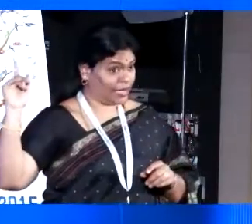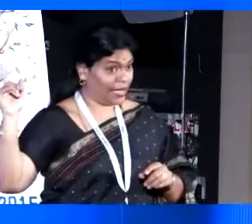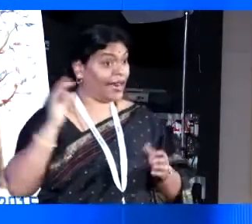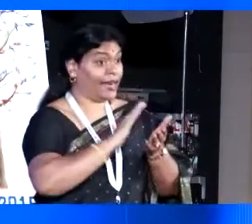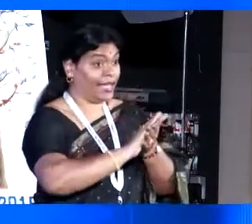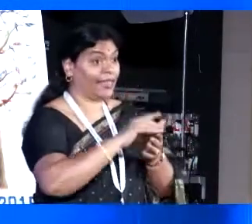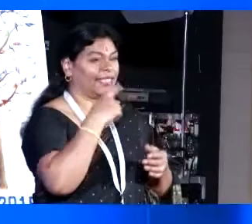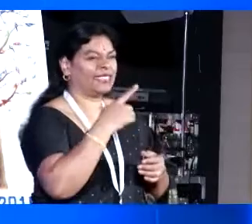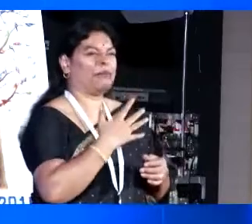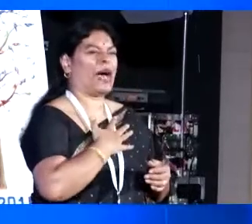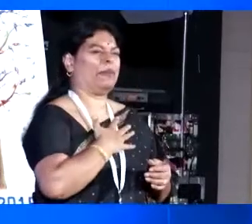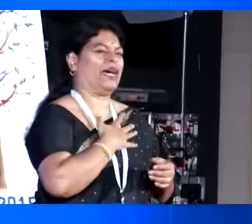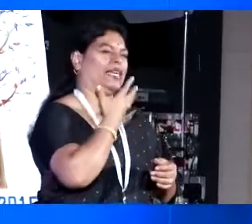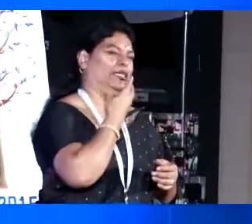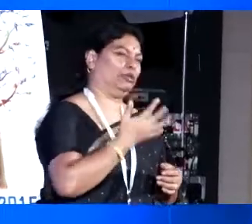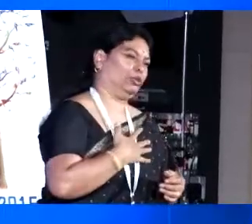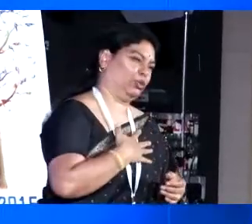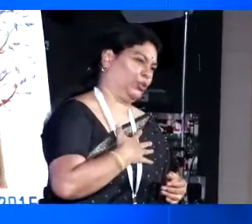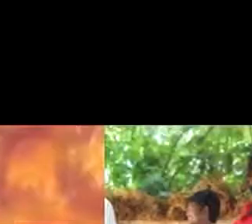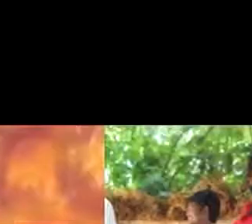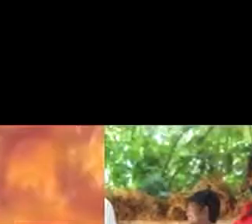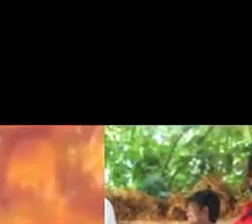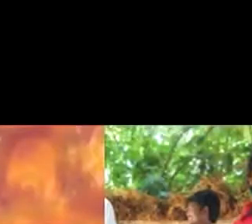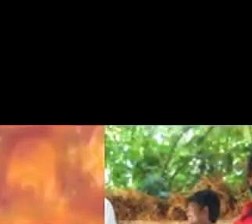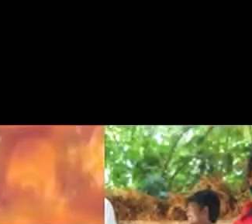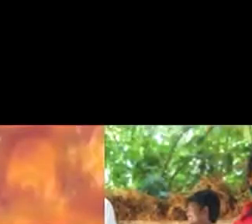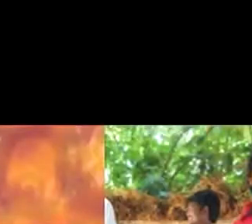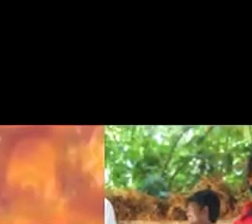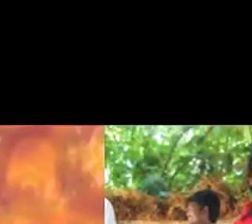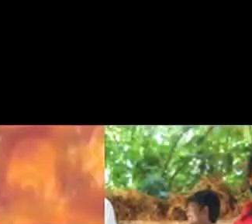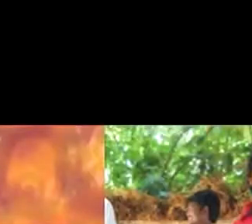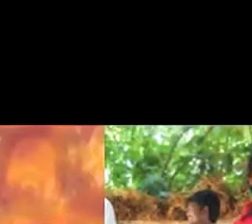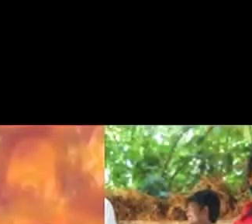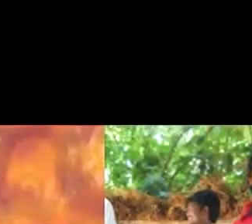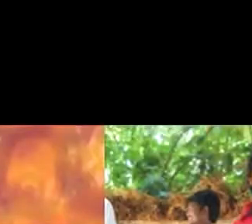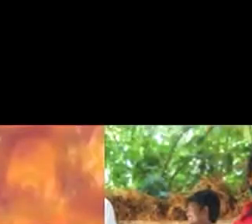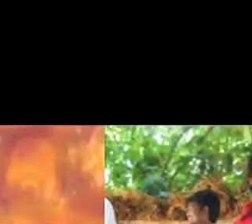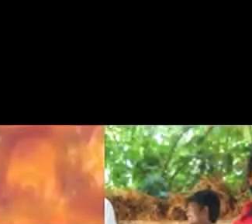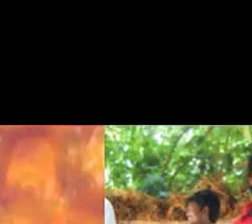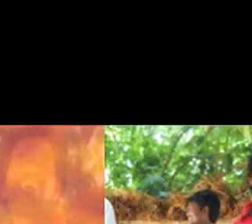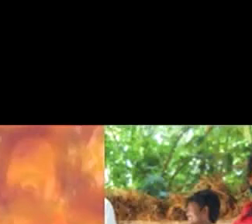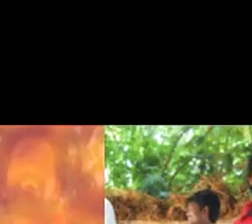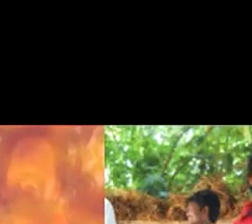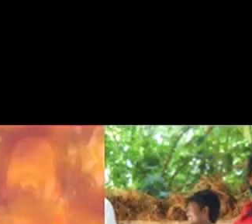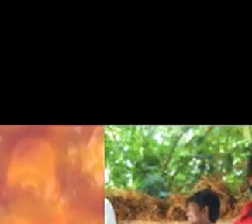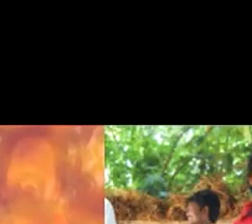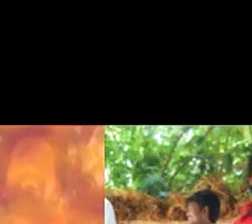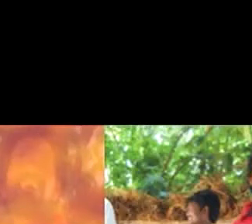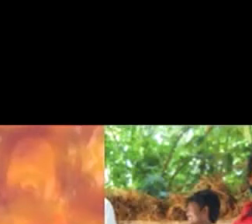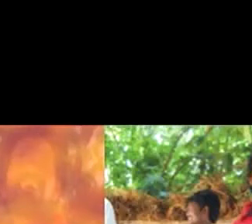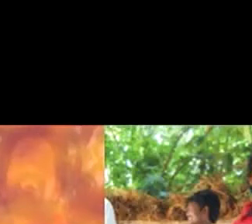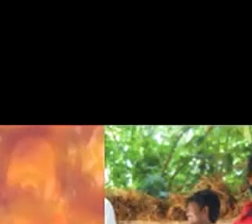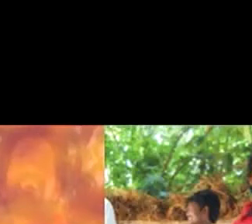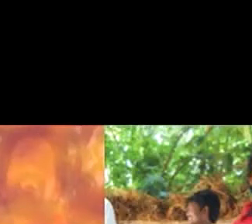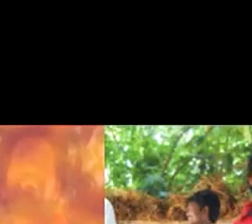Hindi we say bichargi and you know, this is like confidence. This is second picture. You will not even go to this person and stand next to him